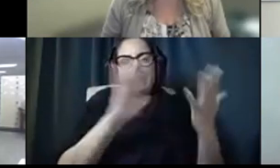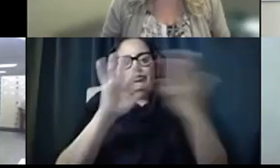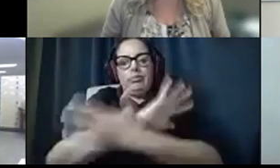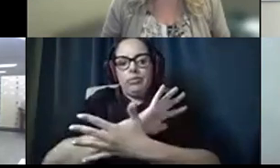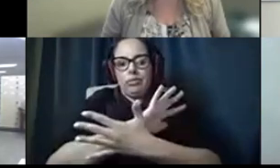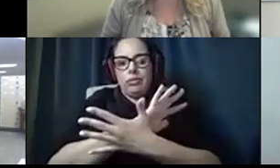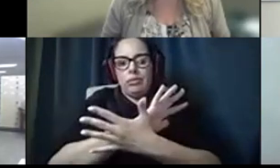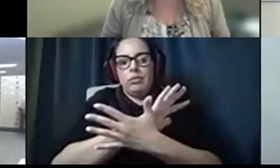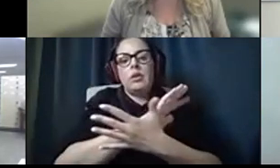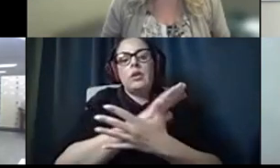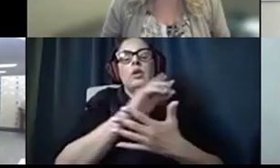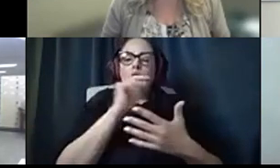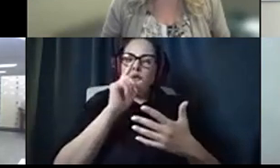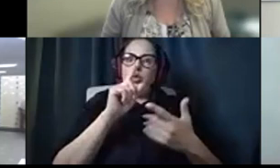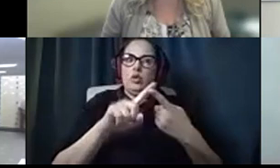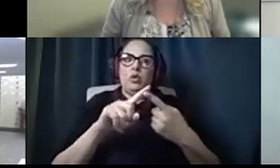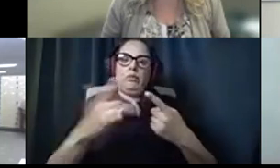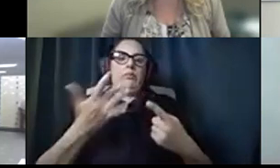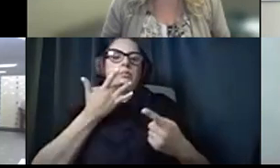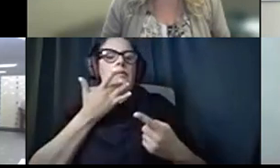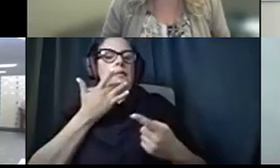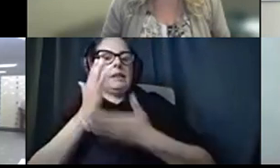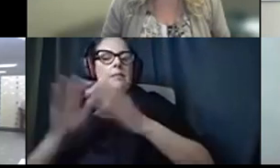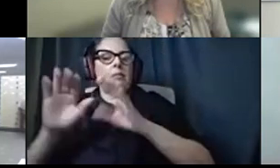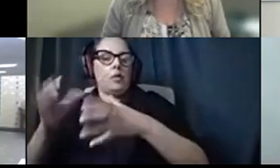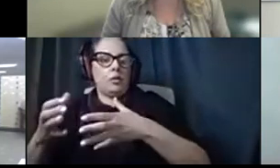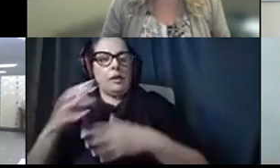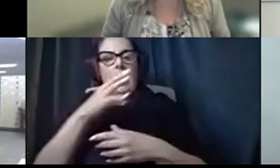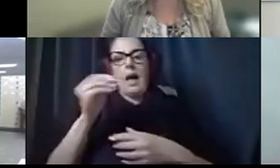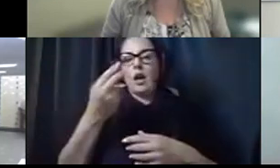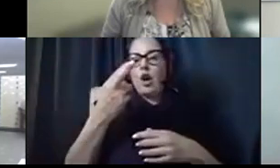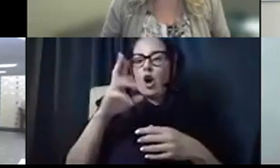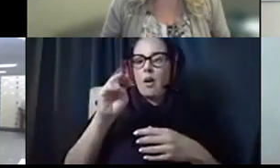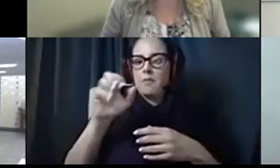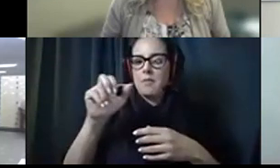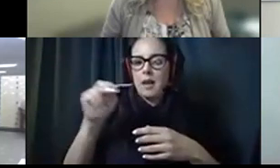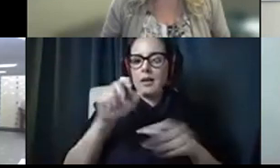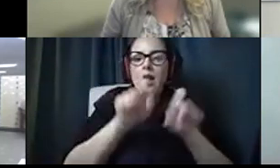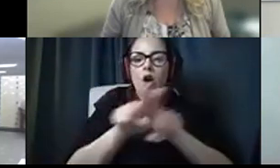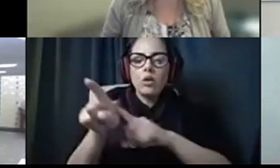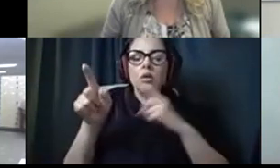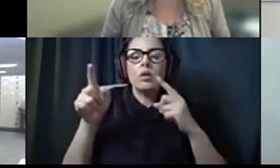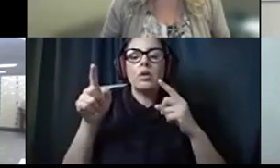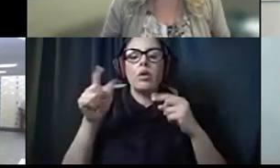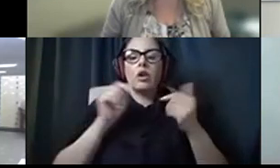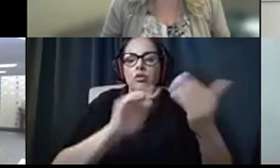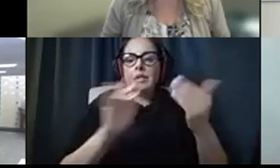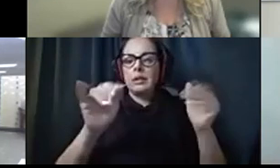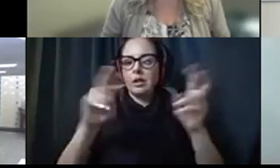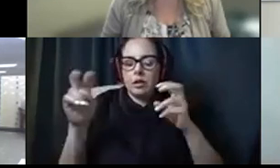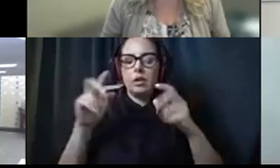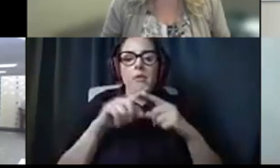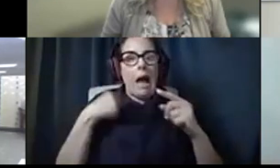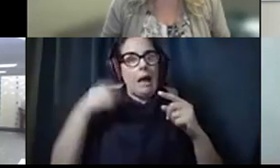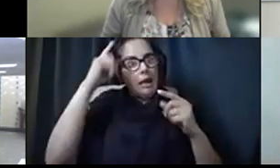needle in your favor. think, and Herman may also address this, but I think